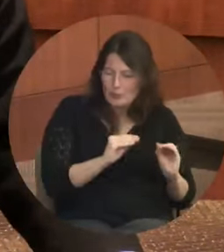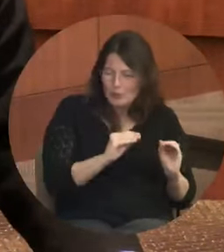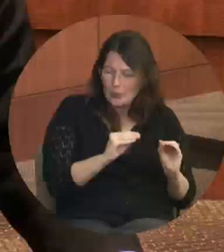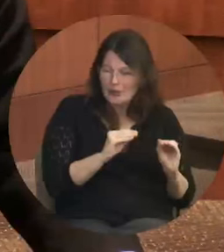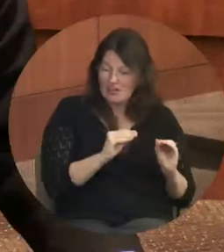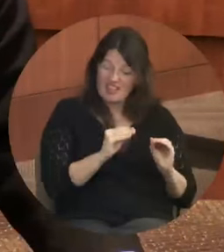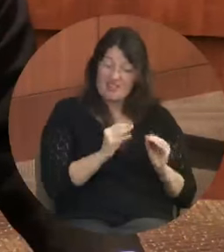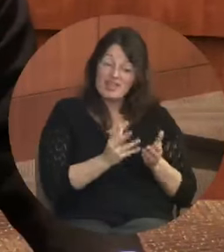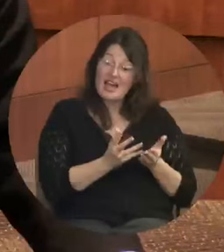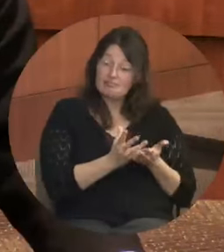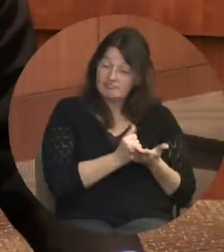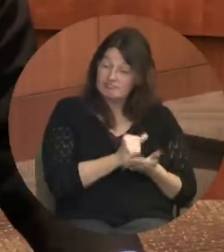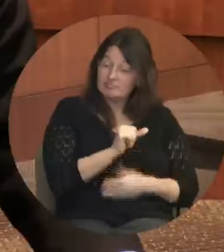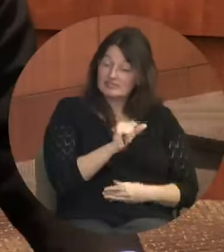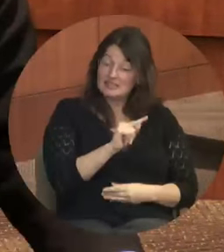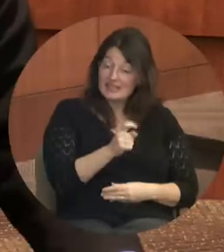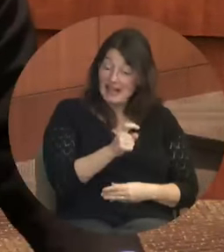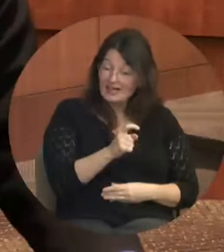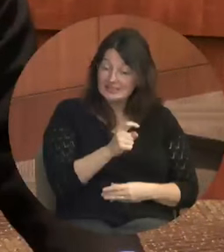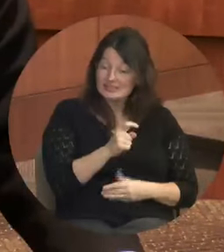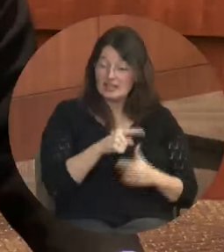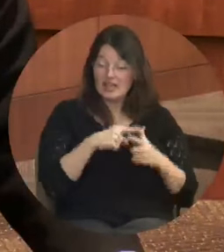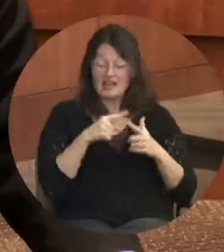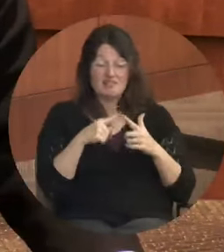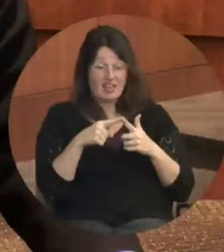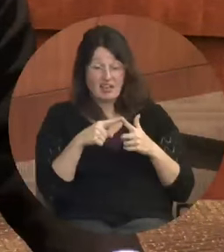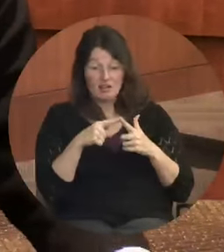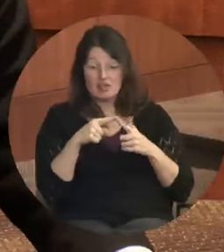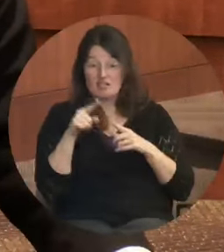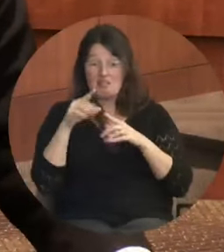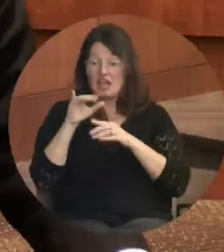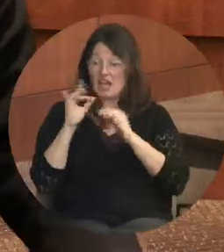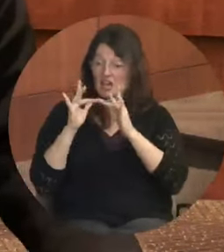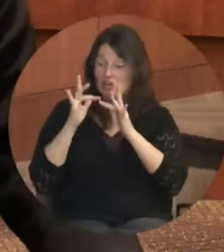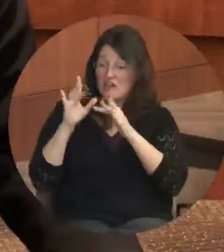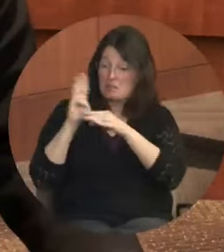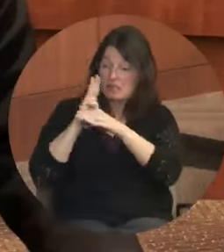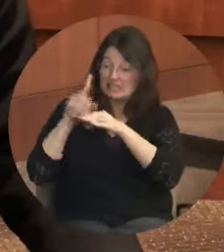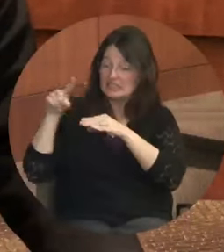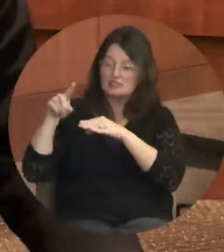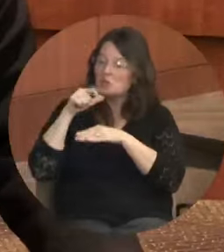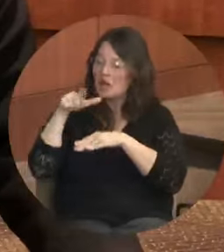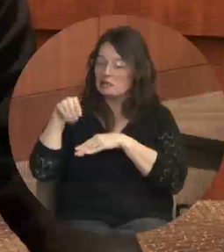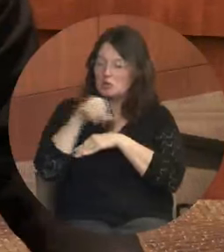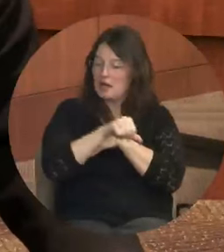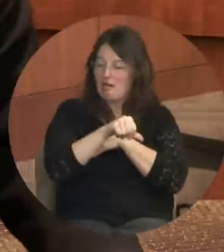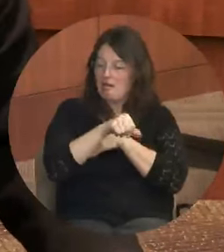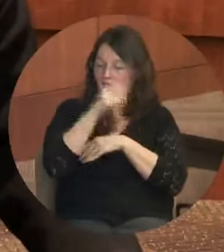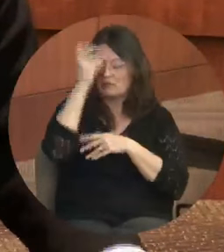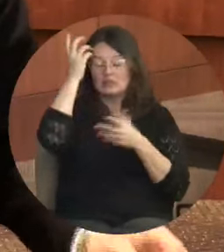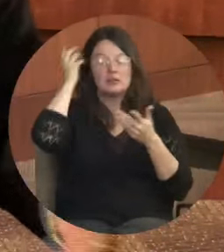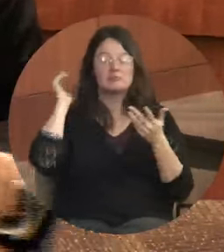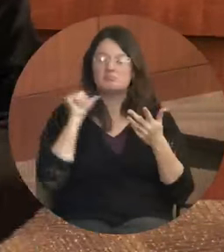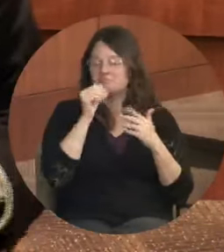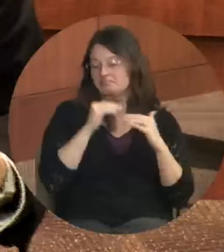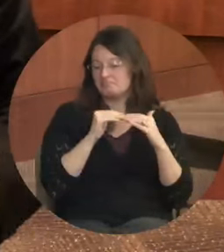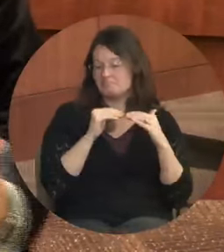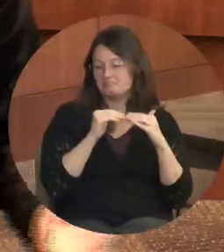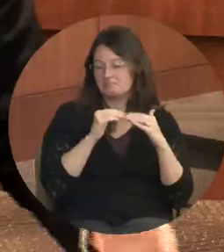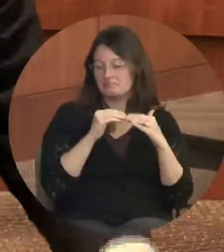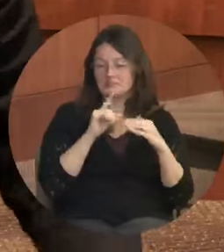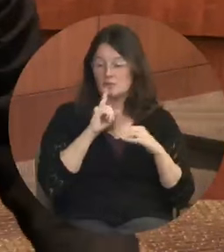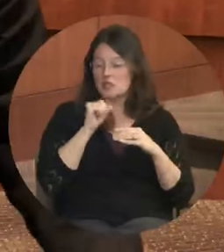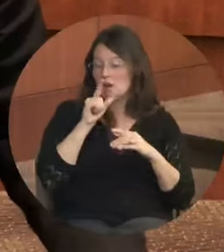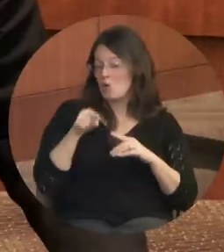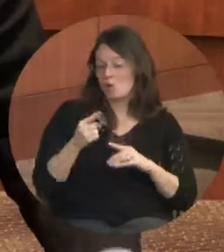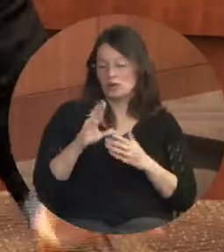something that we have to wrestle with as a country and many cities. Live and die on sales tax, this is not unique to